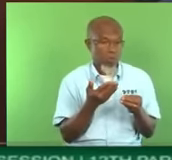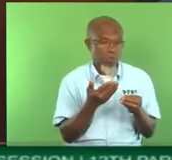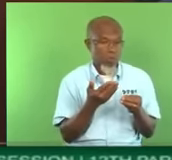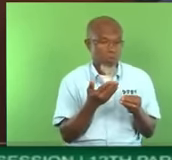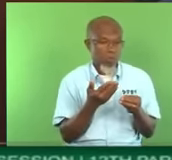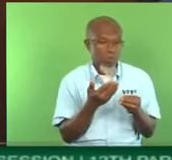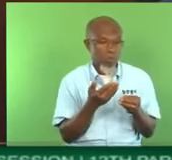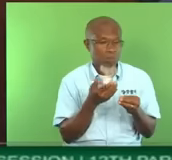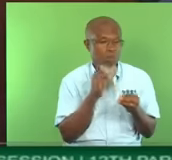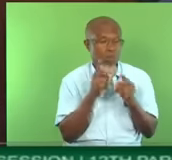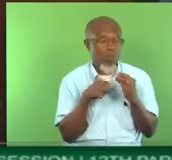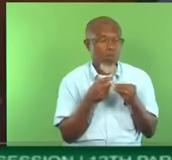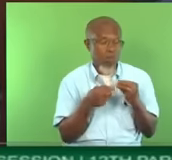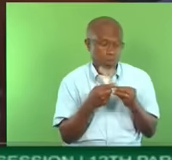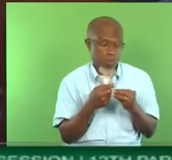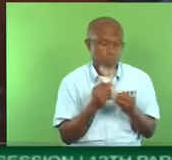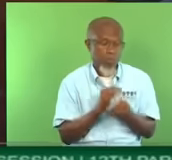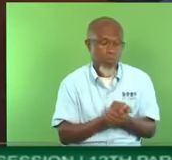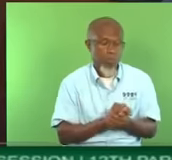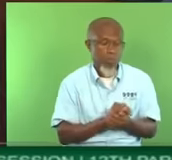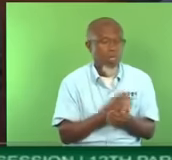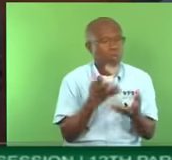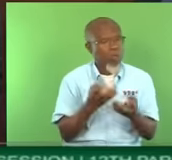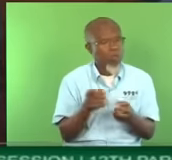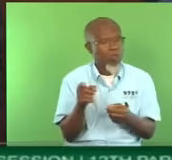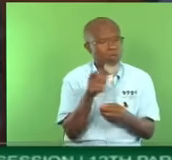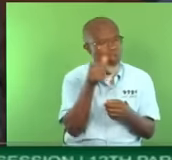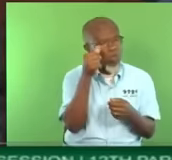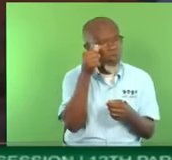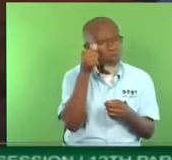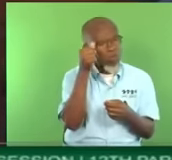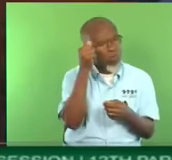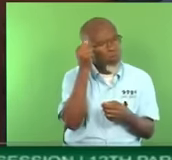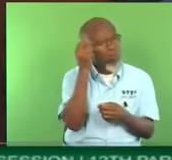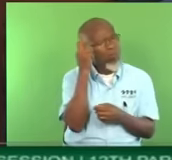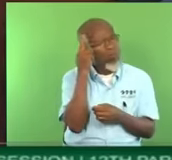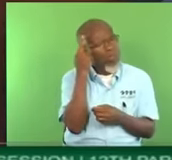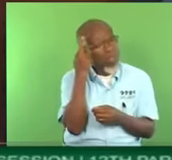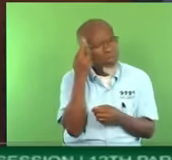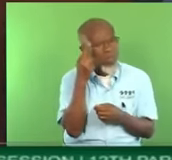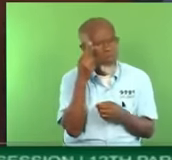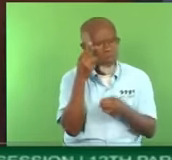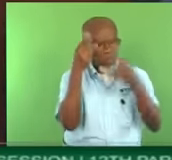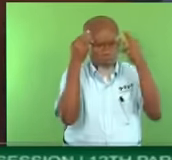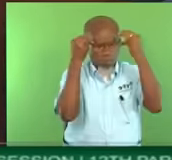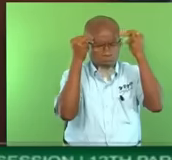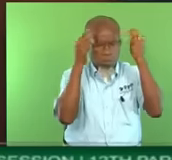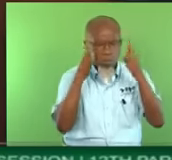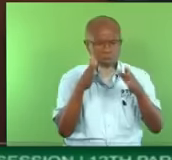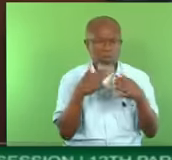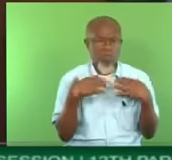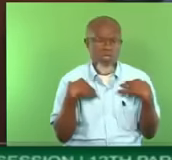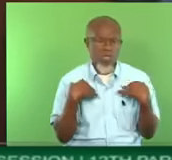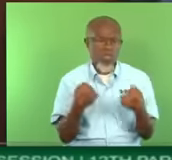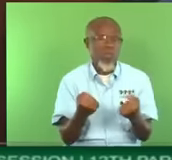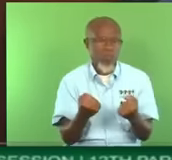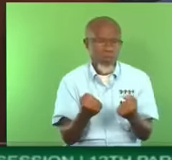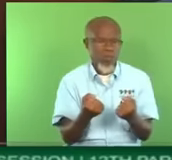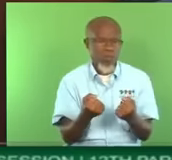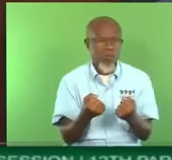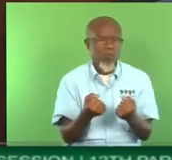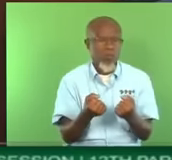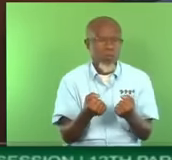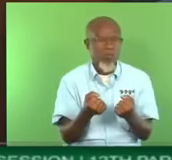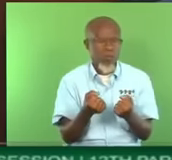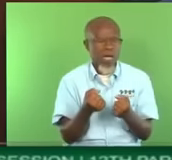Madam Speaker. I wanted to remind the Minister of Health, Madam Speaker, I had the opportunity to listen to the Minister